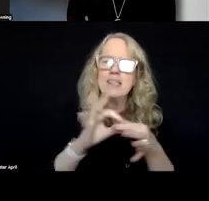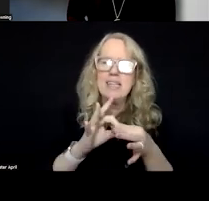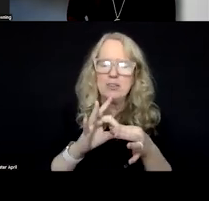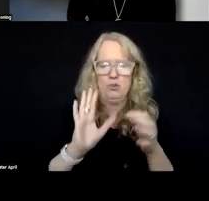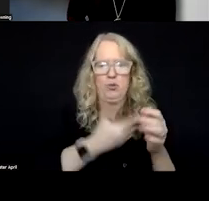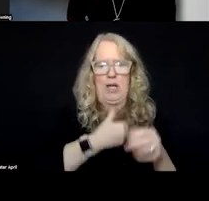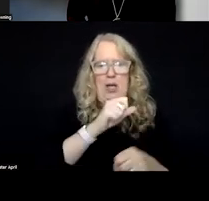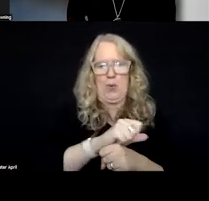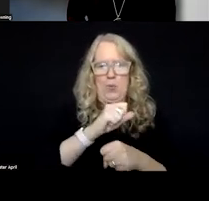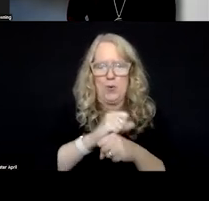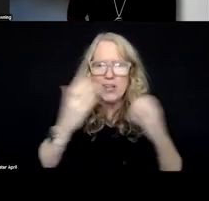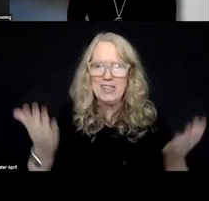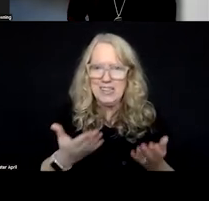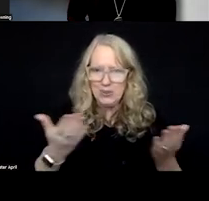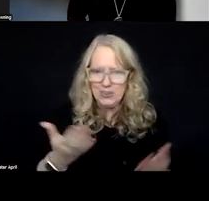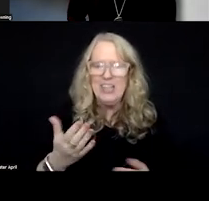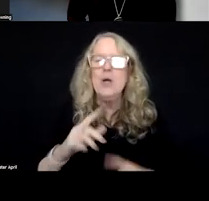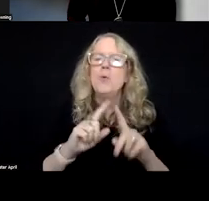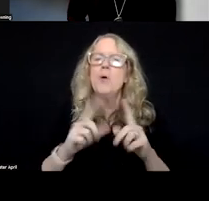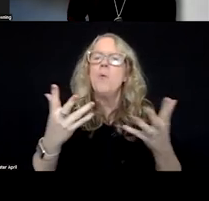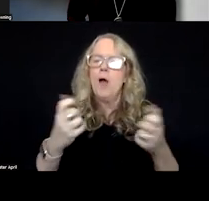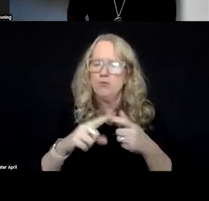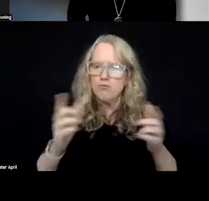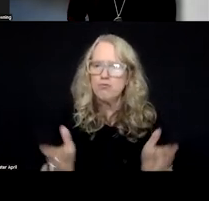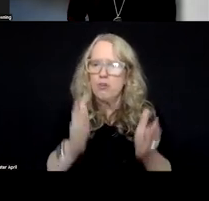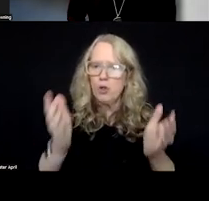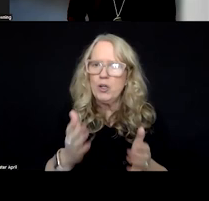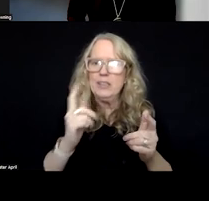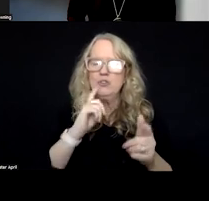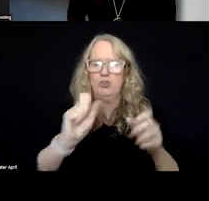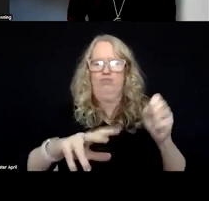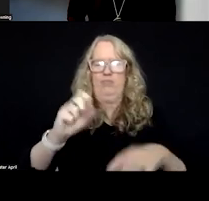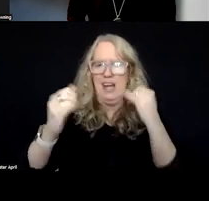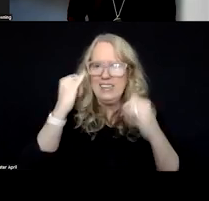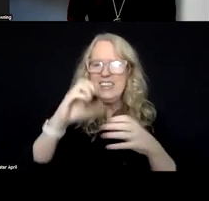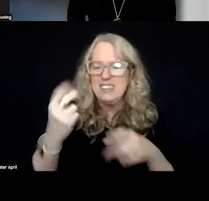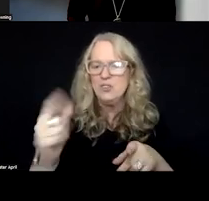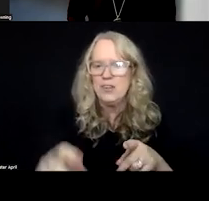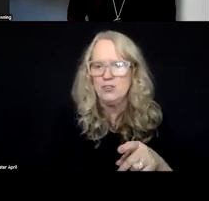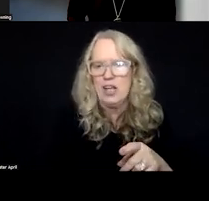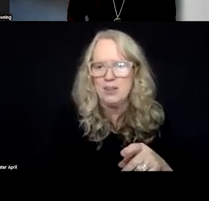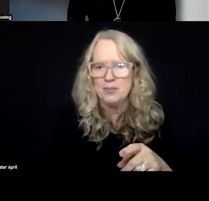we all are doing here, but would encourage you all just to drop those thoughts into the chat.